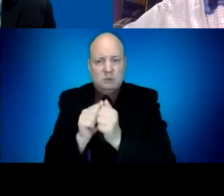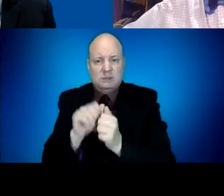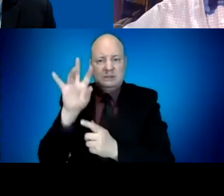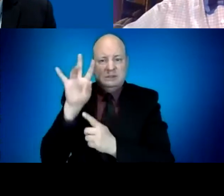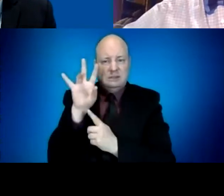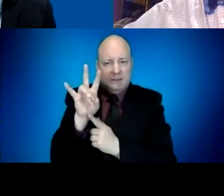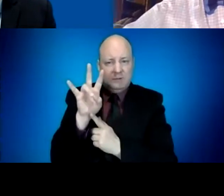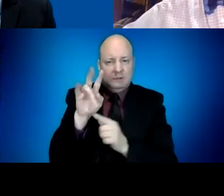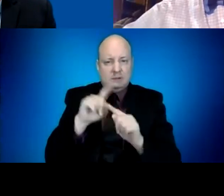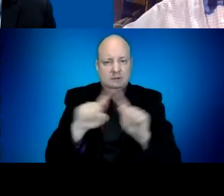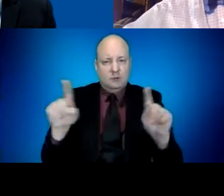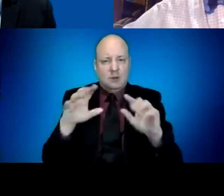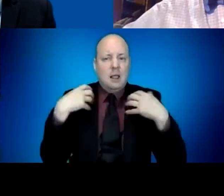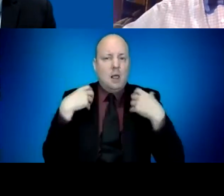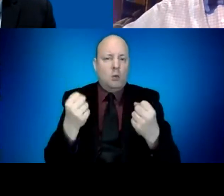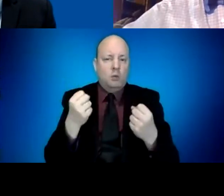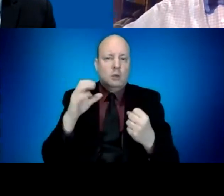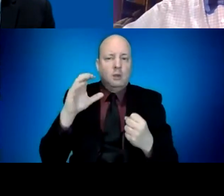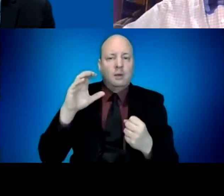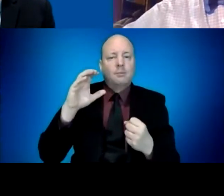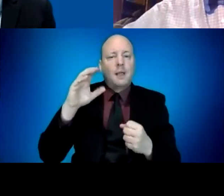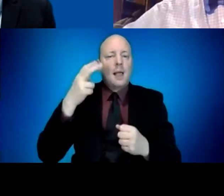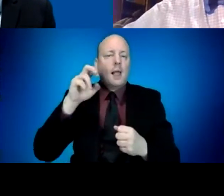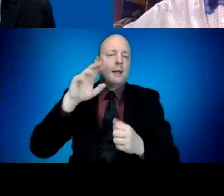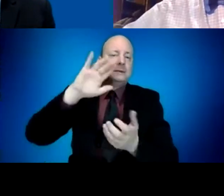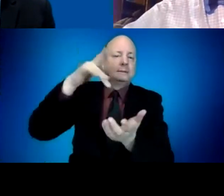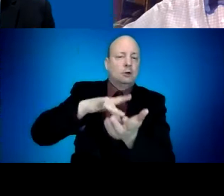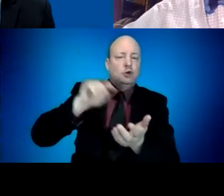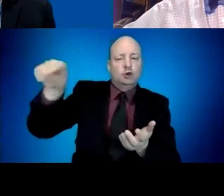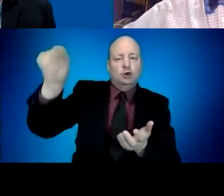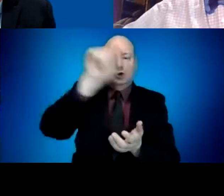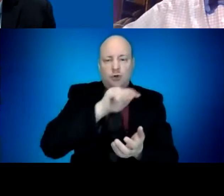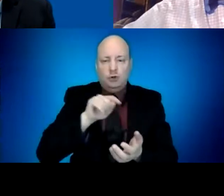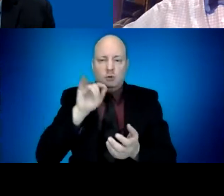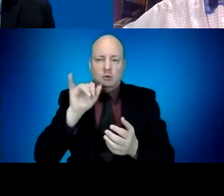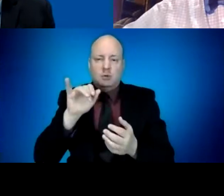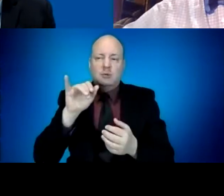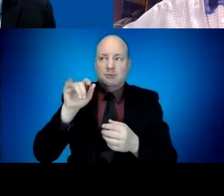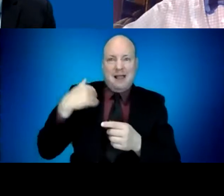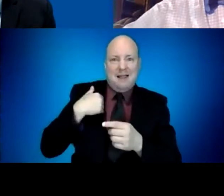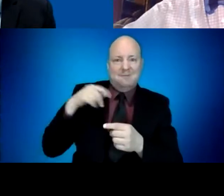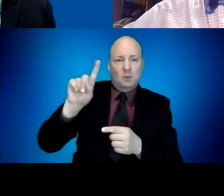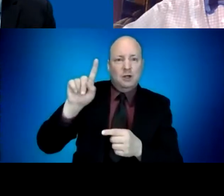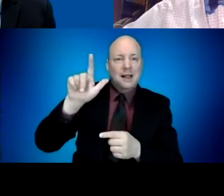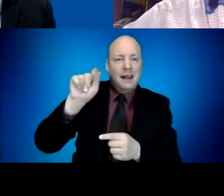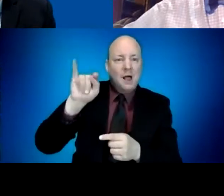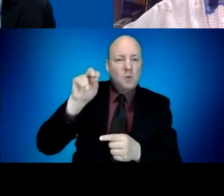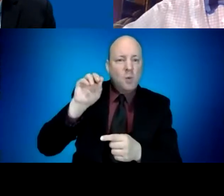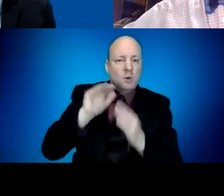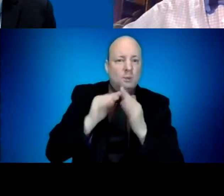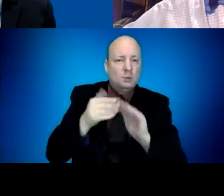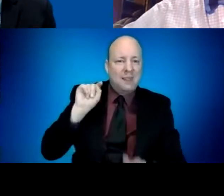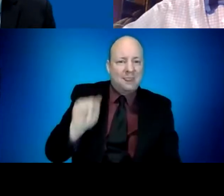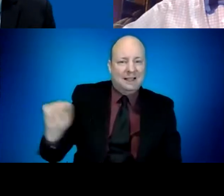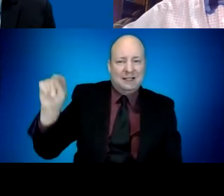communities. We've expanded that a couple of times and are now moving to all of the federally qualified health centers in the state. We're also providing them